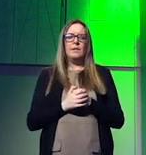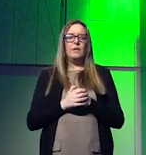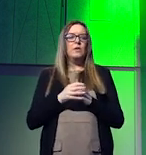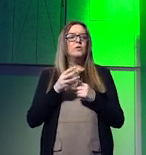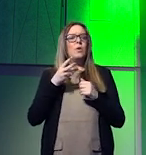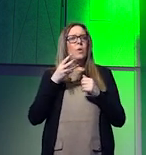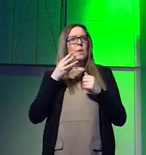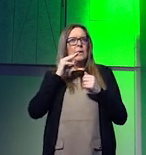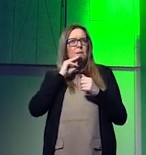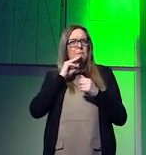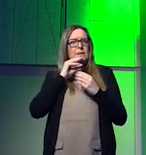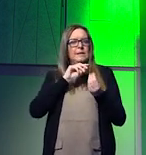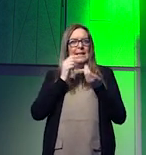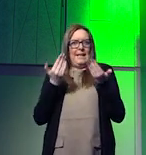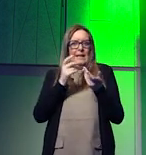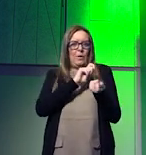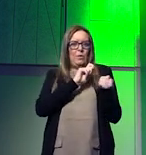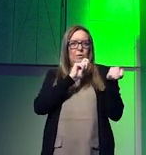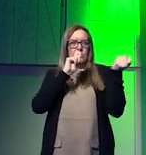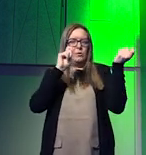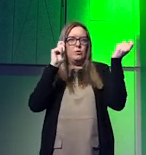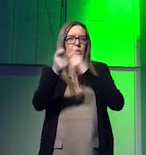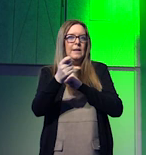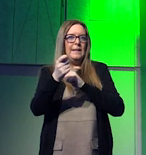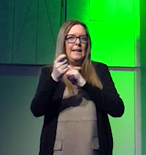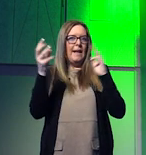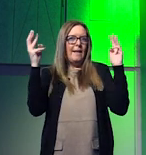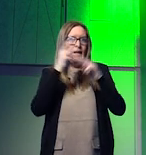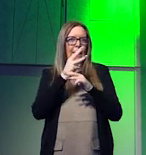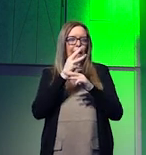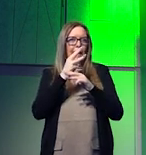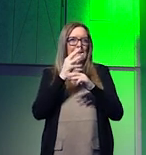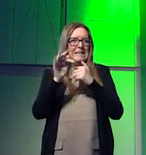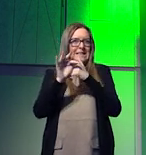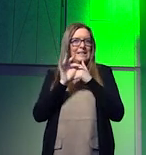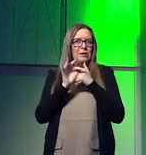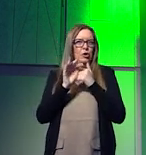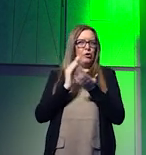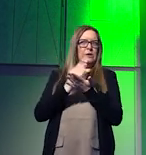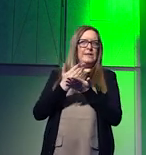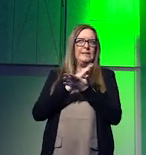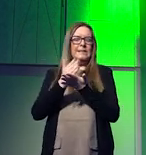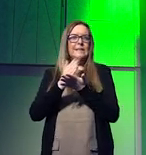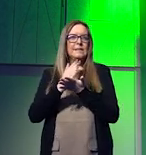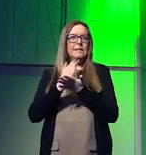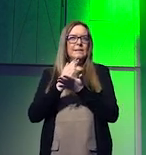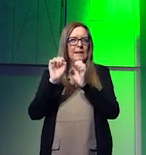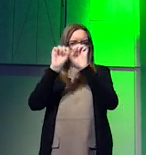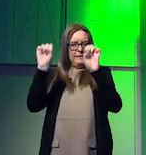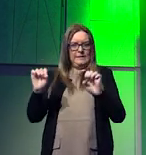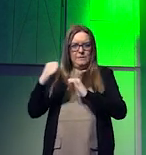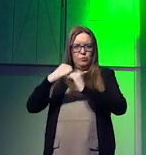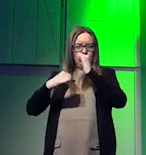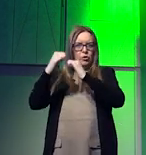essentially moving into an era of climate insecurity which is now part and parcel of our system at a structural